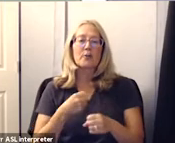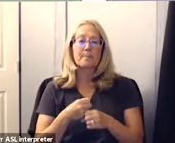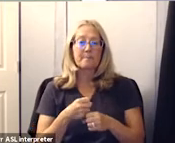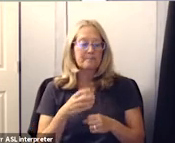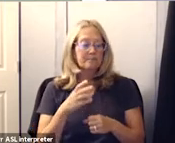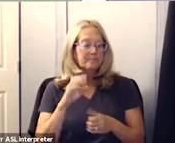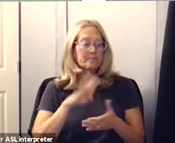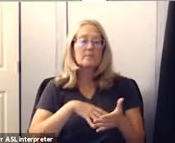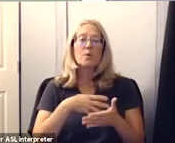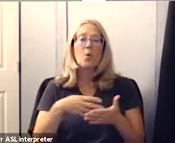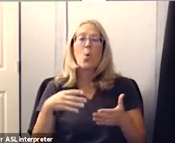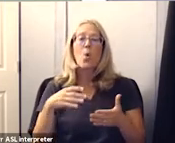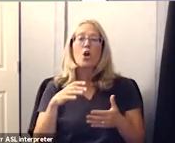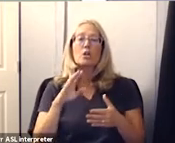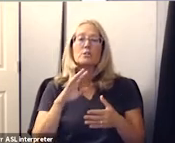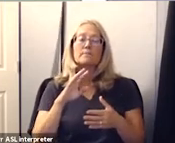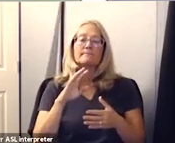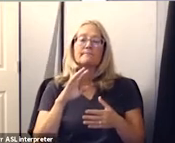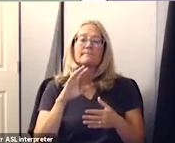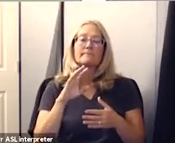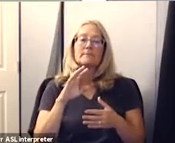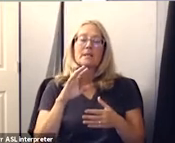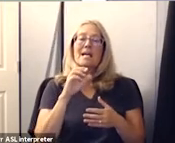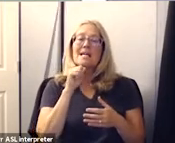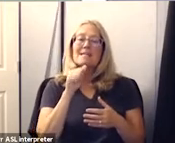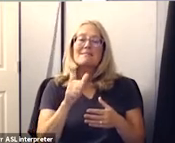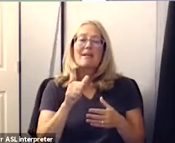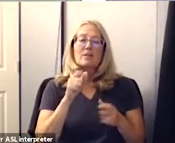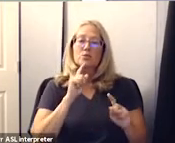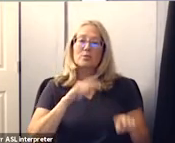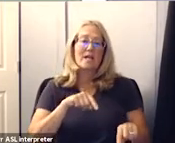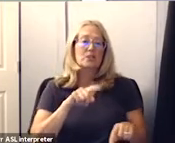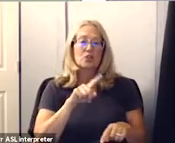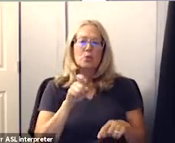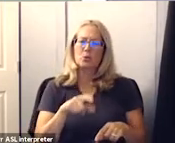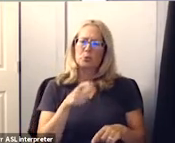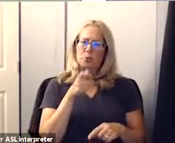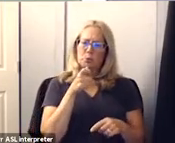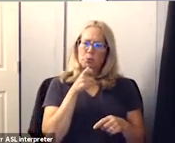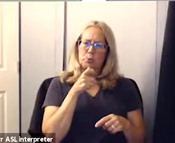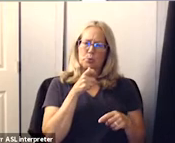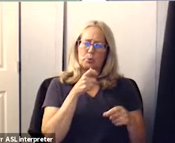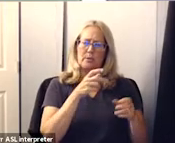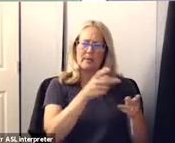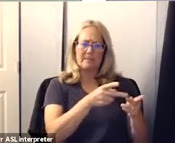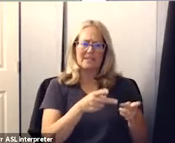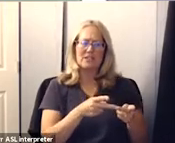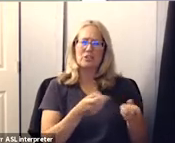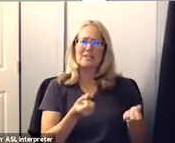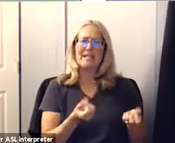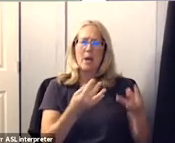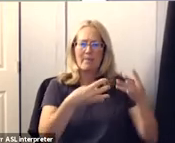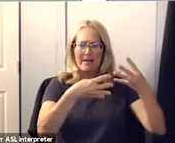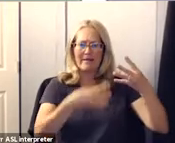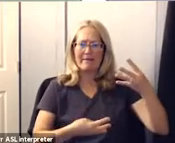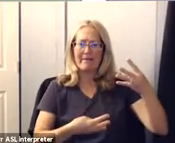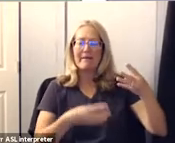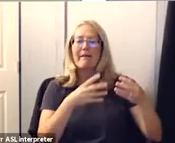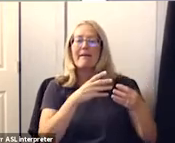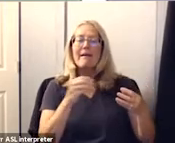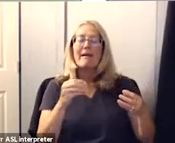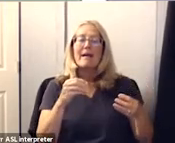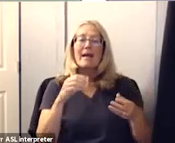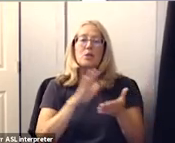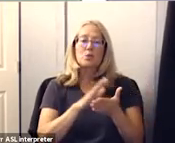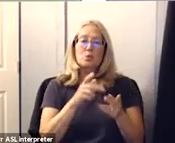whole org chart and it's meant to answer the question who are these positions how many are there and how many are really at a school